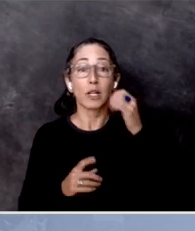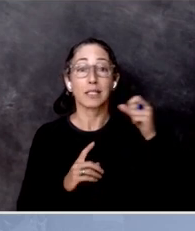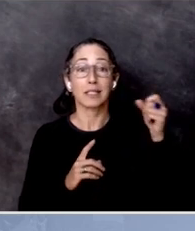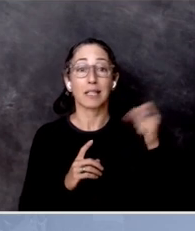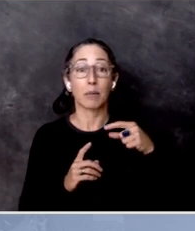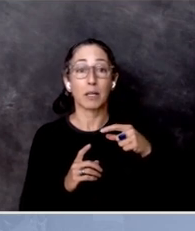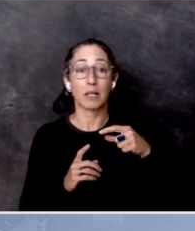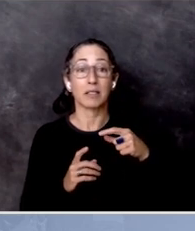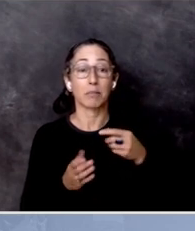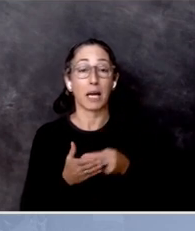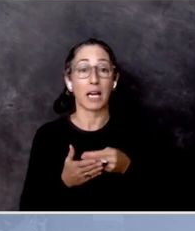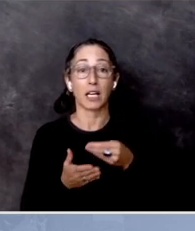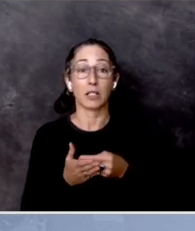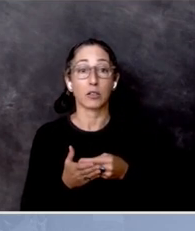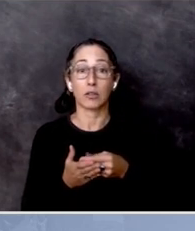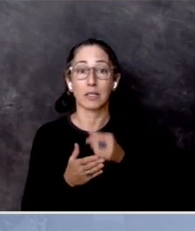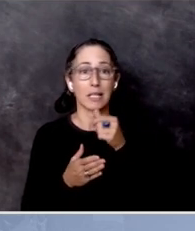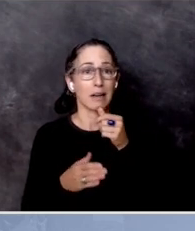reach a lot of black businesses.